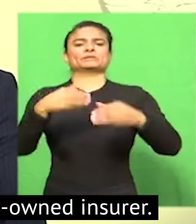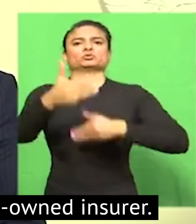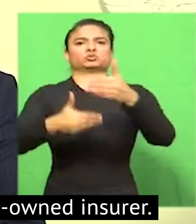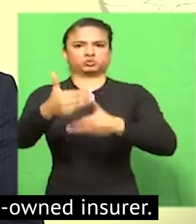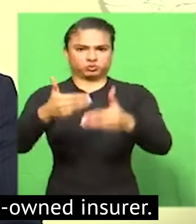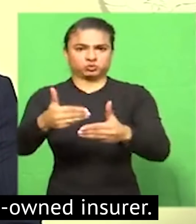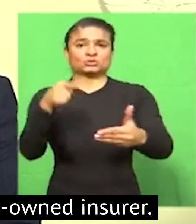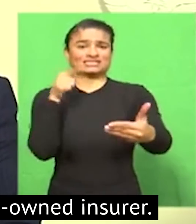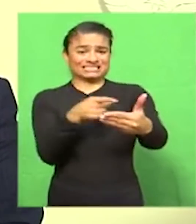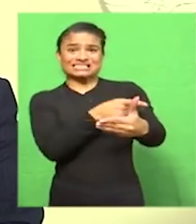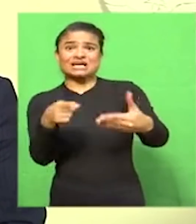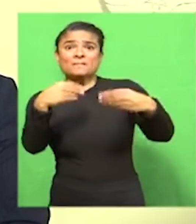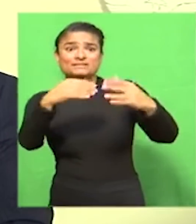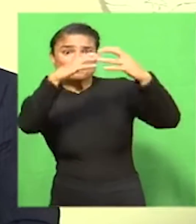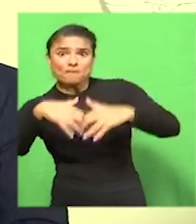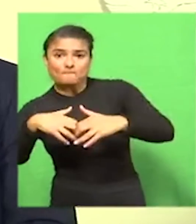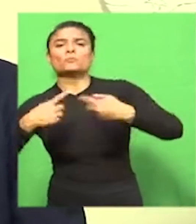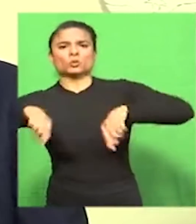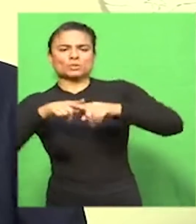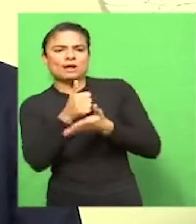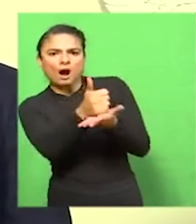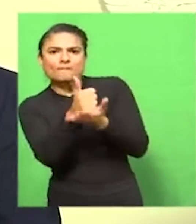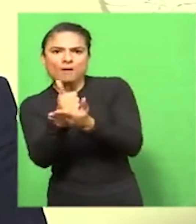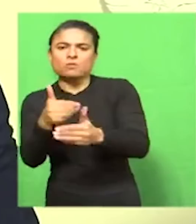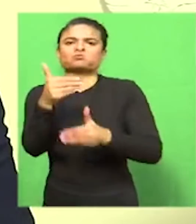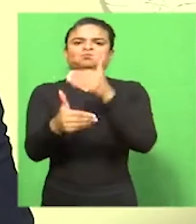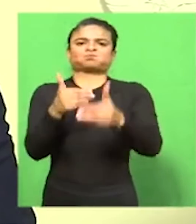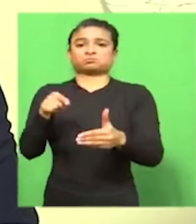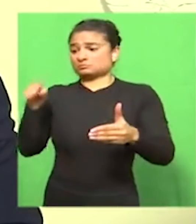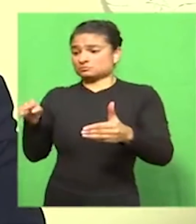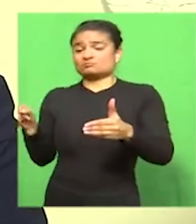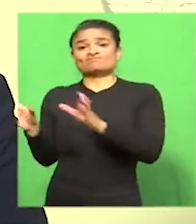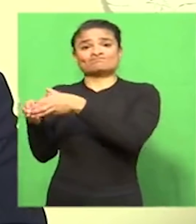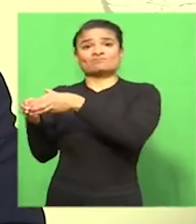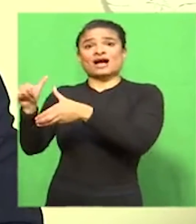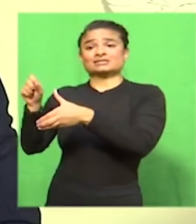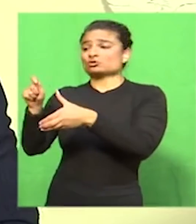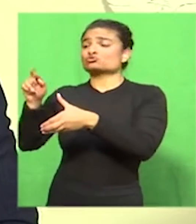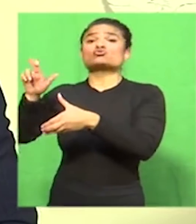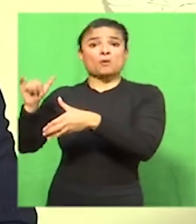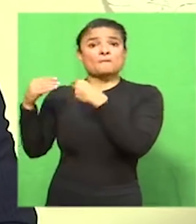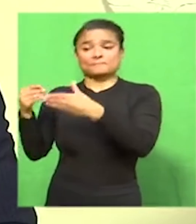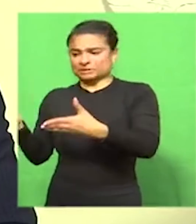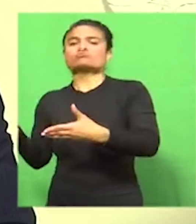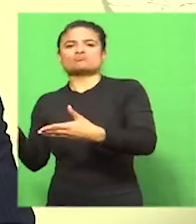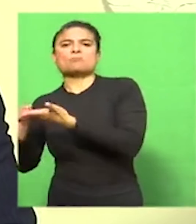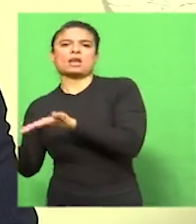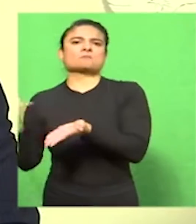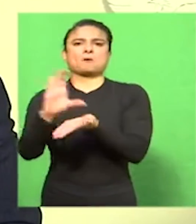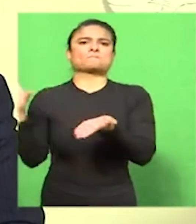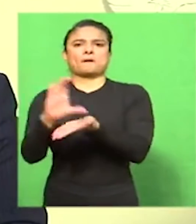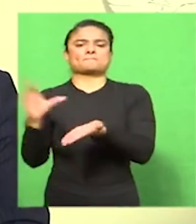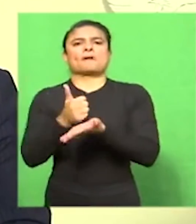SASRIA has committed to expedite the payment of all valid claims and is working together with